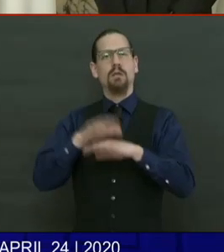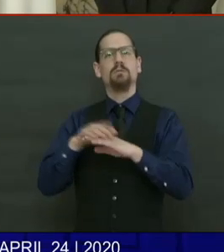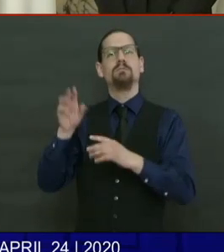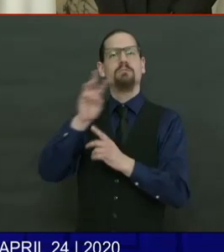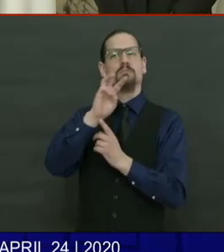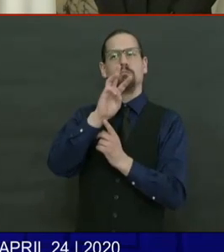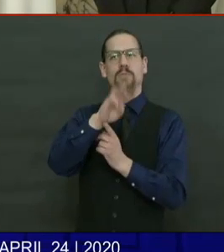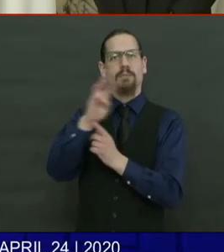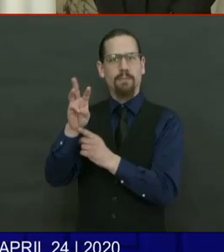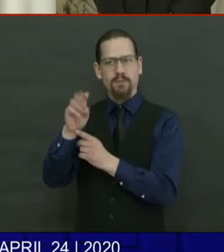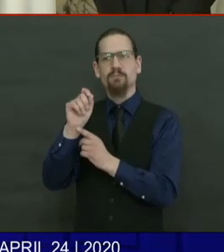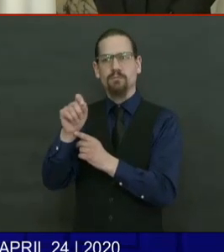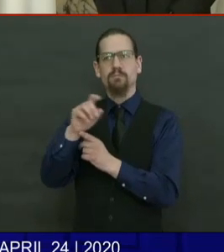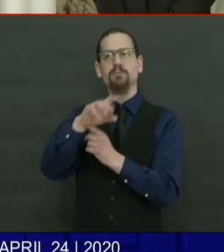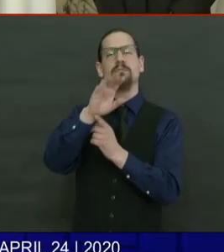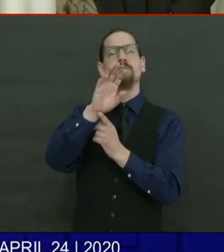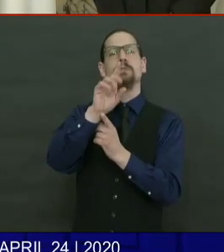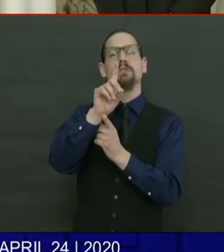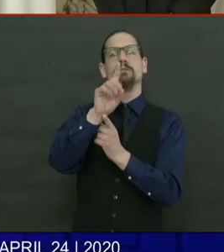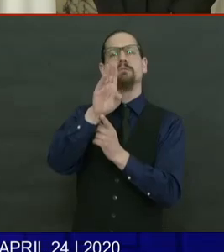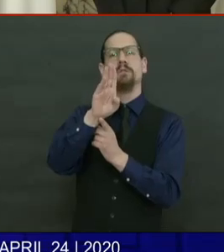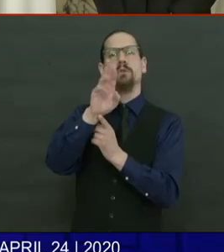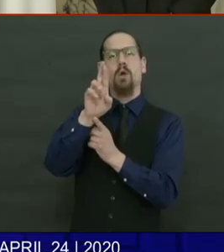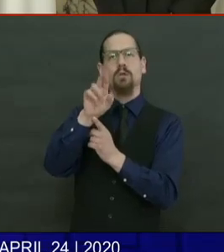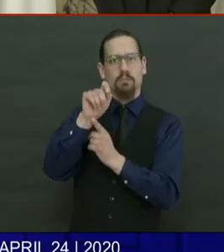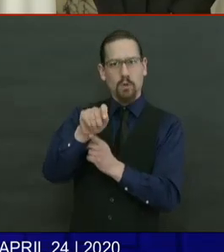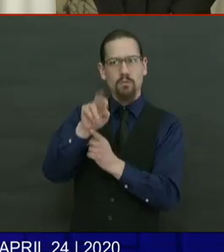DBR.ri.gov.